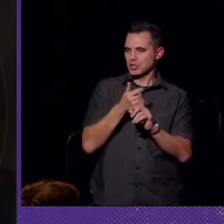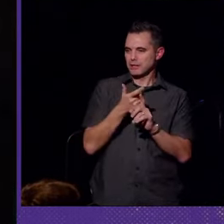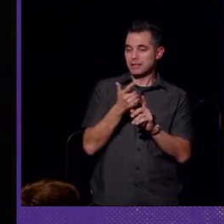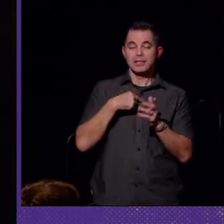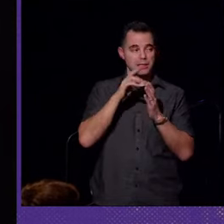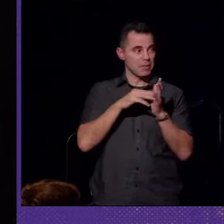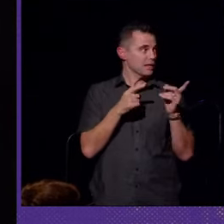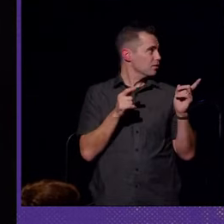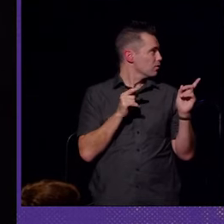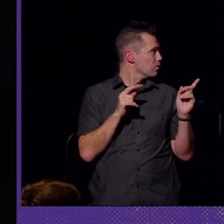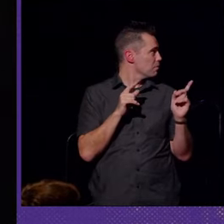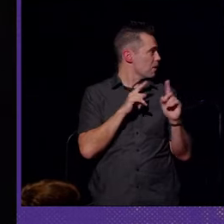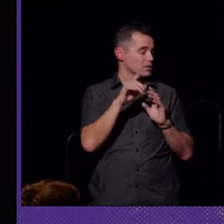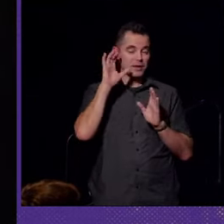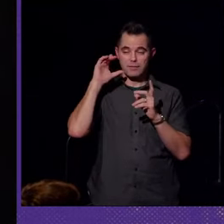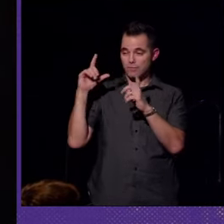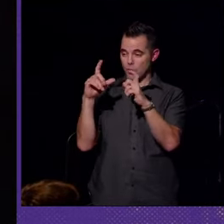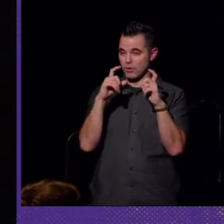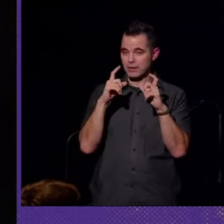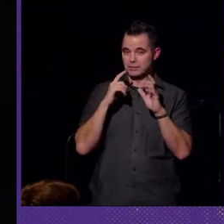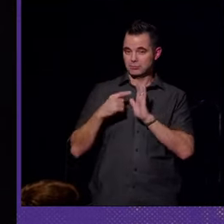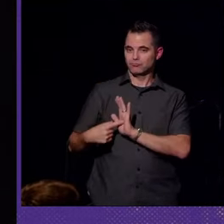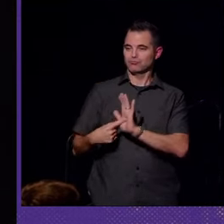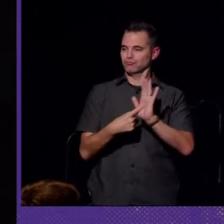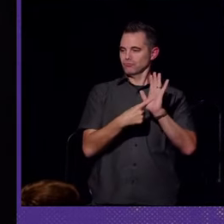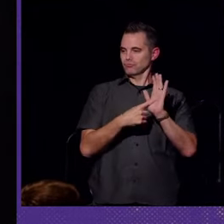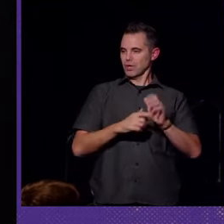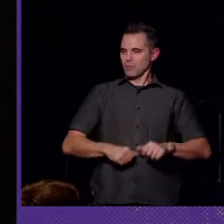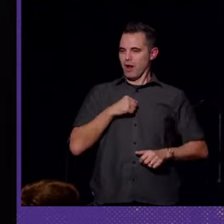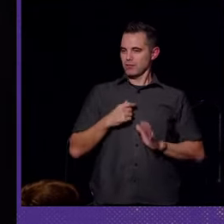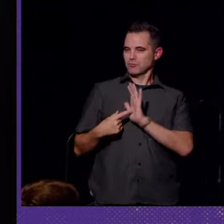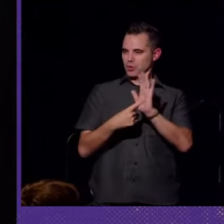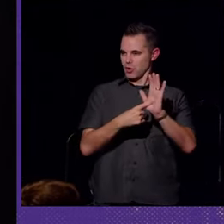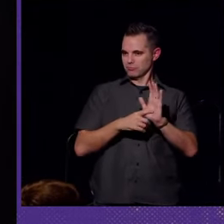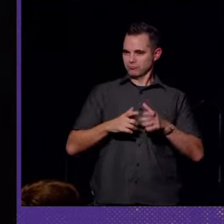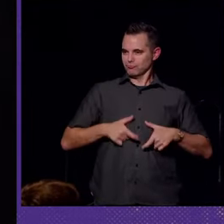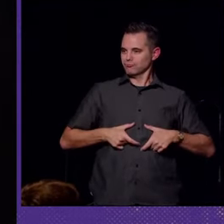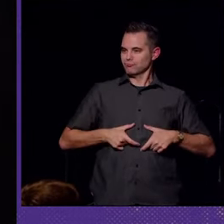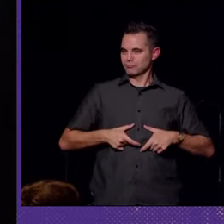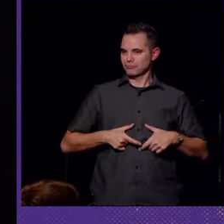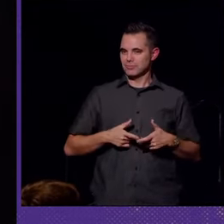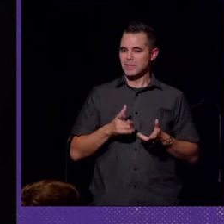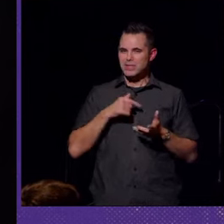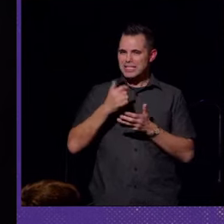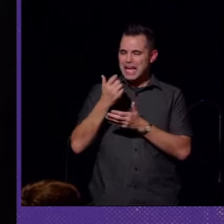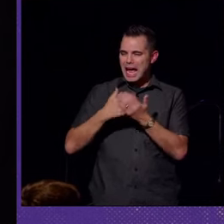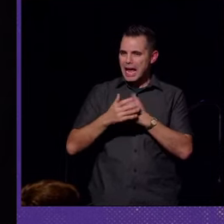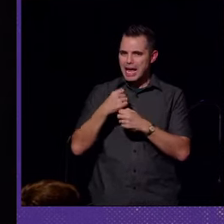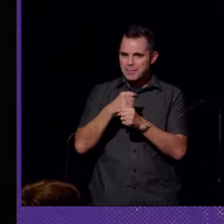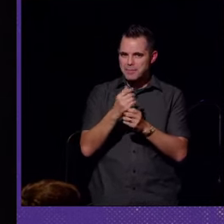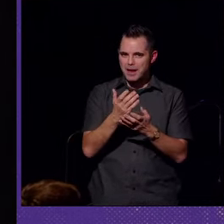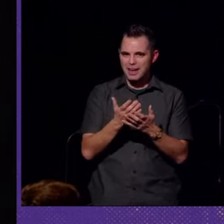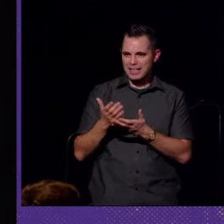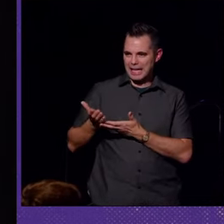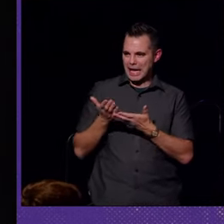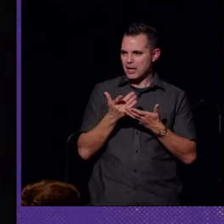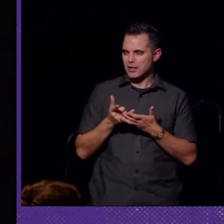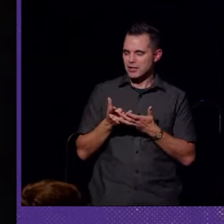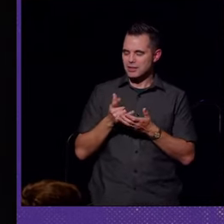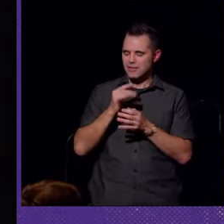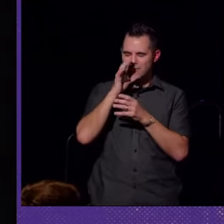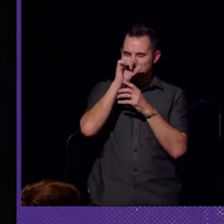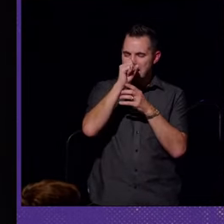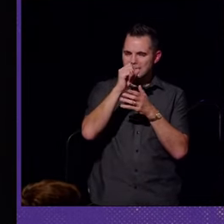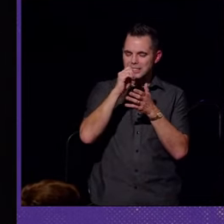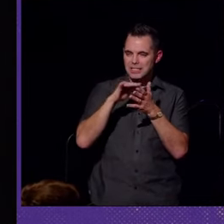this painting, but also in photographs. So these handmade carriers are in a fascinating material study of the disabled